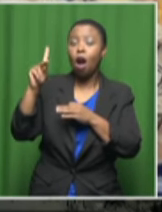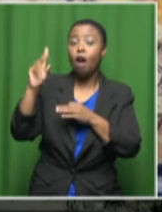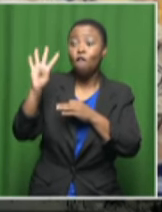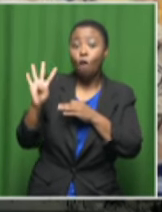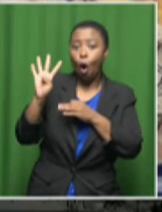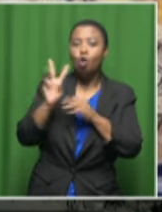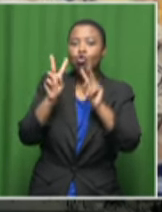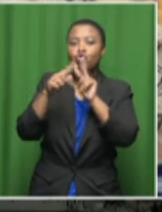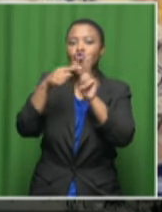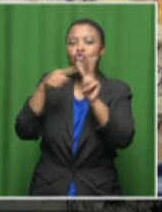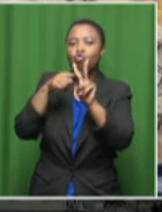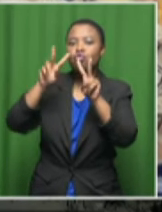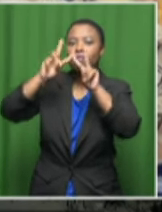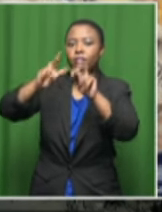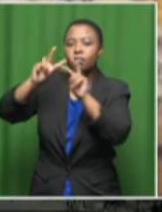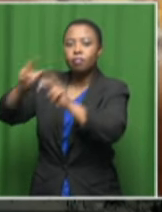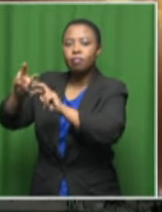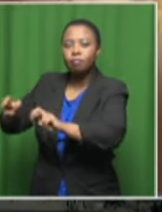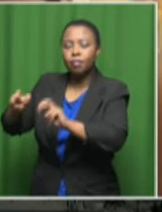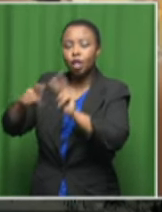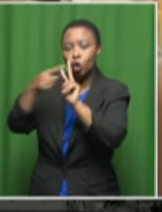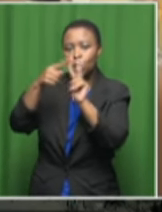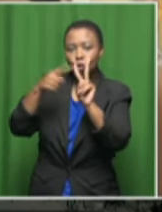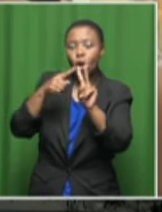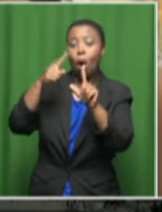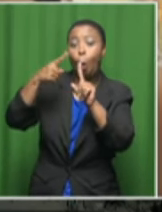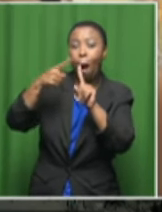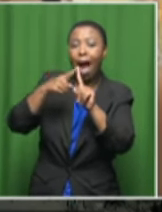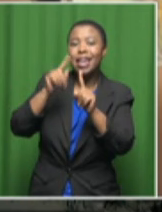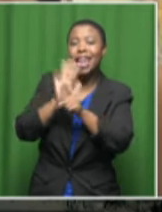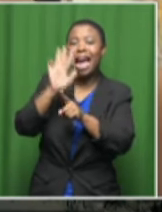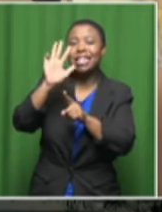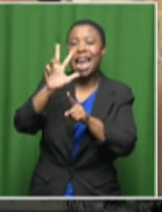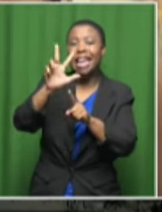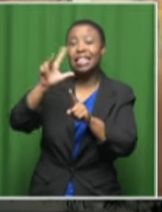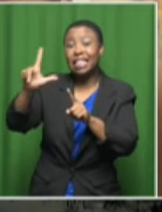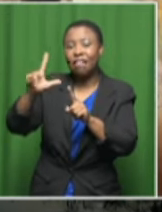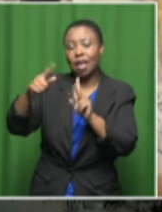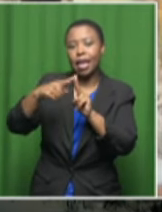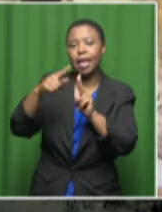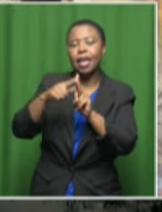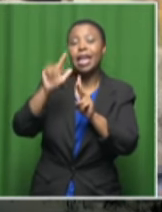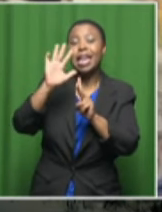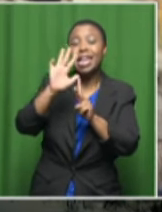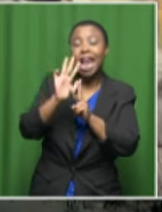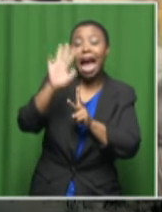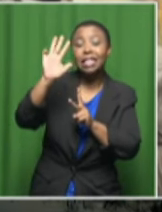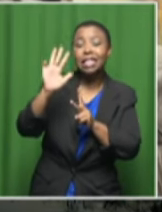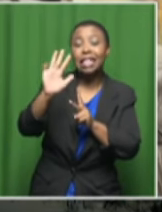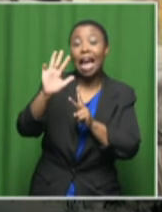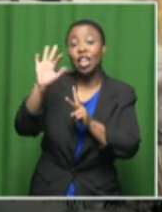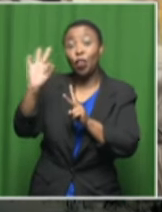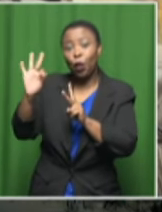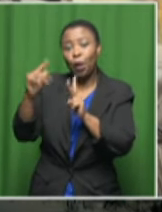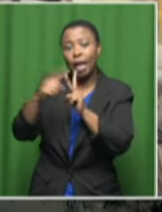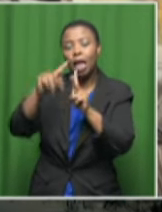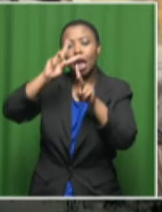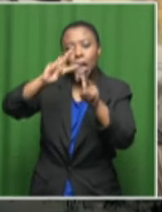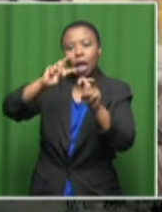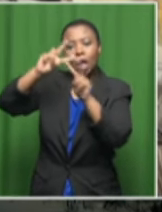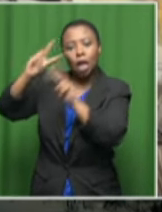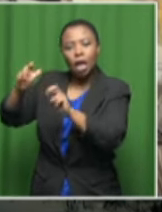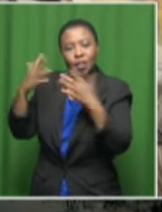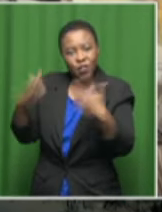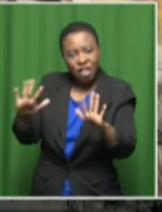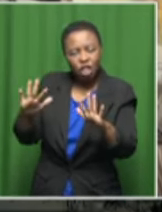into the deaths of the Craddock IV, the one in 1987 and then again in 1993. But, you know, when you